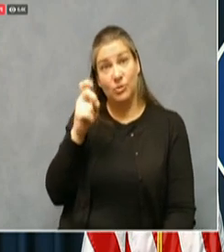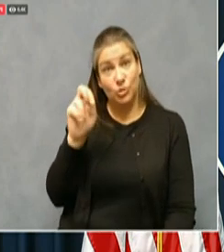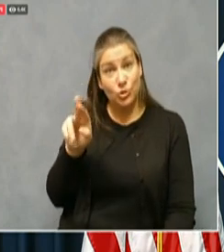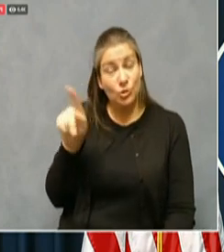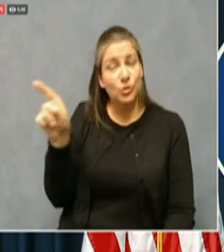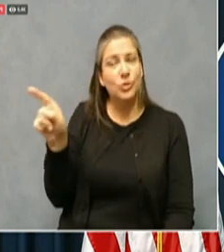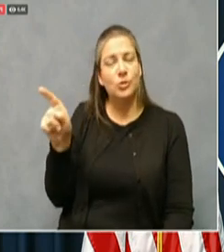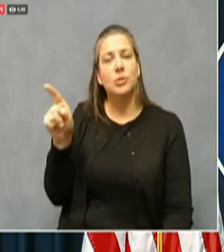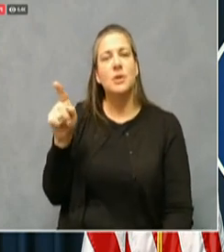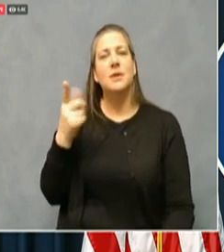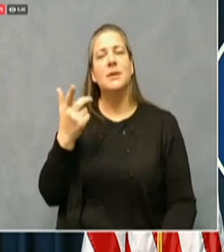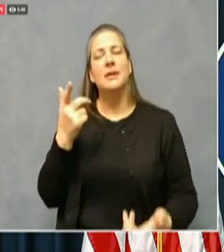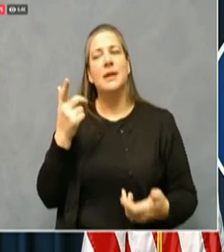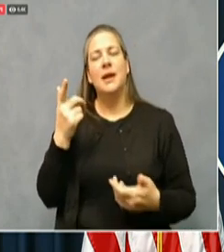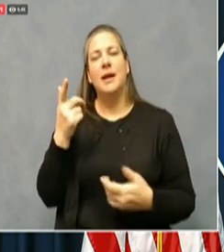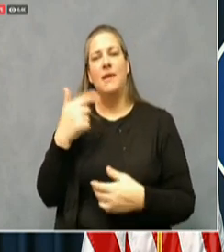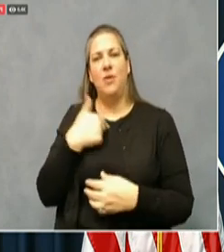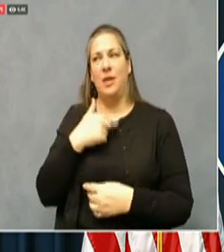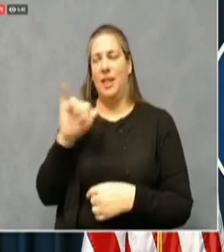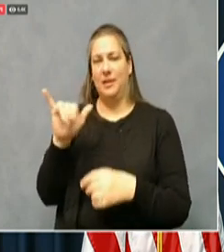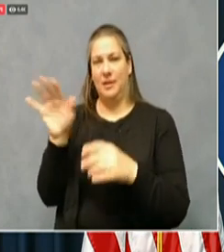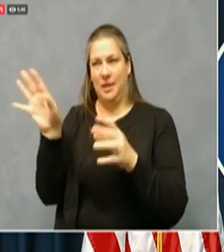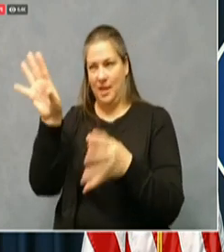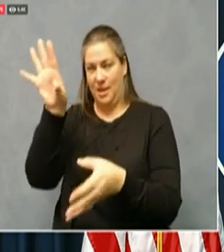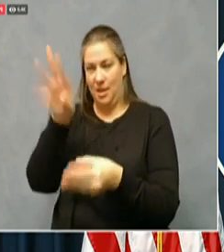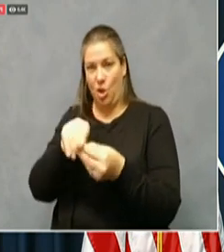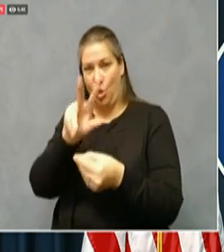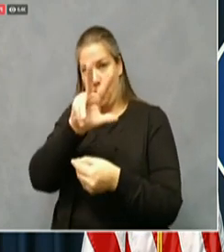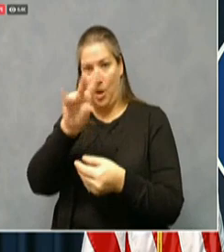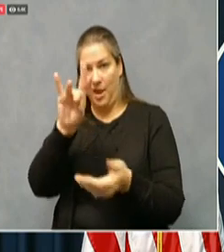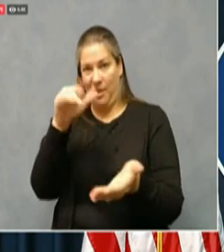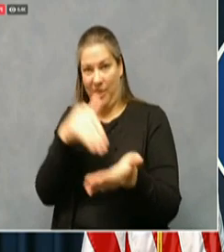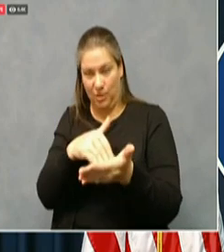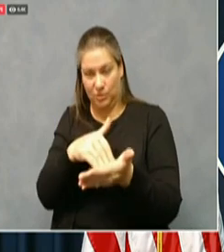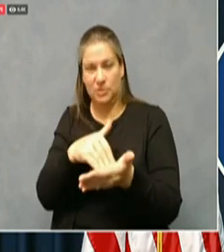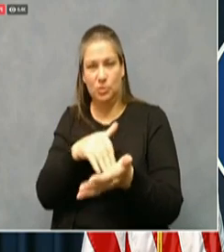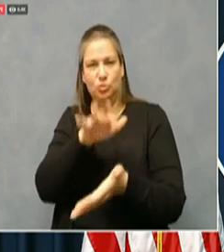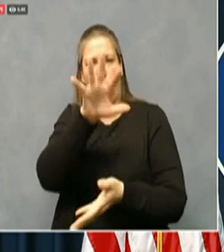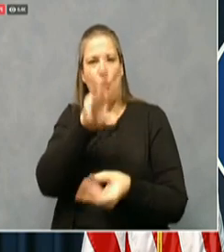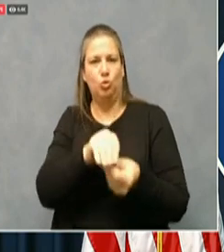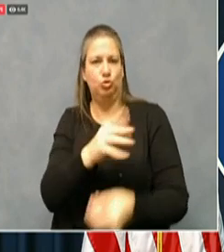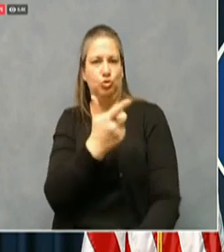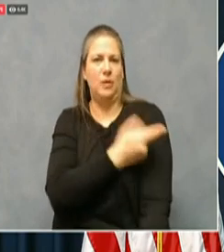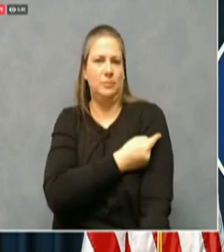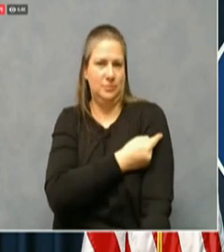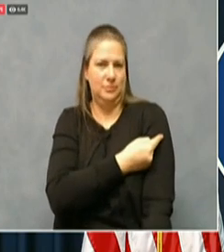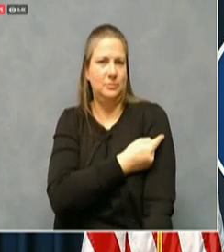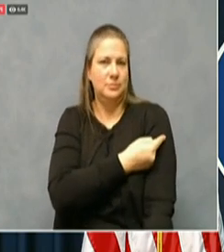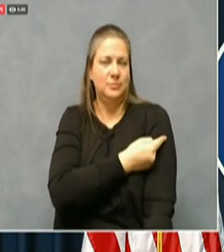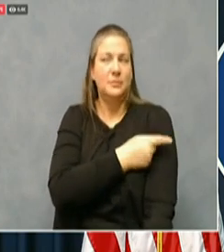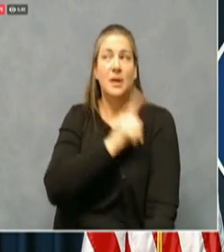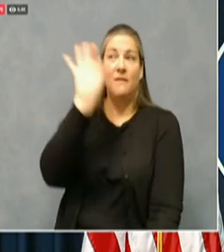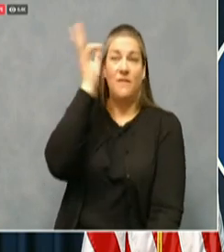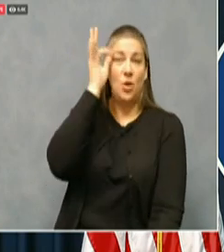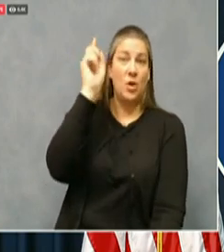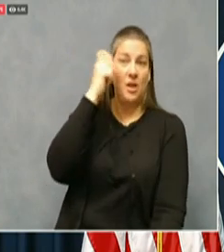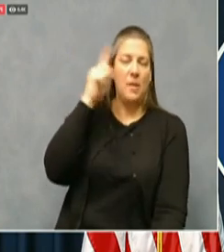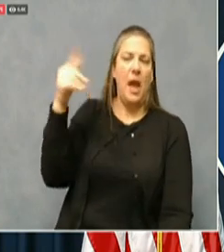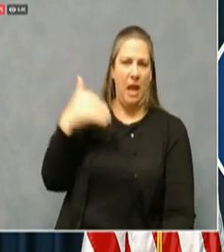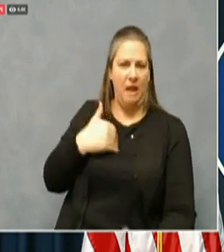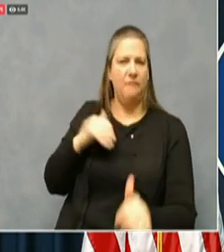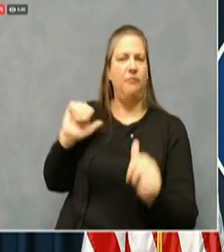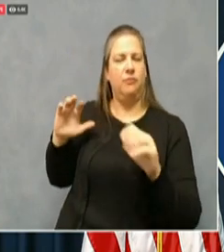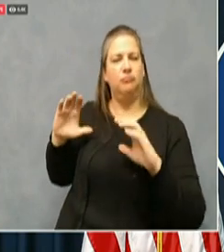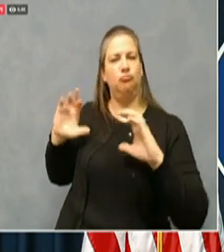combine them, that 38,000 are all the initial shots, uh, where where the federal government's supposed to have the booster and, uh,